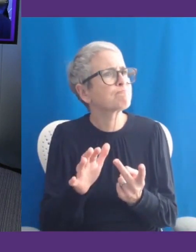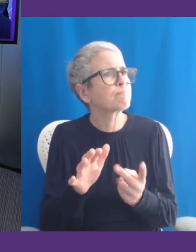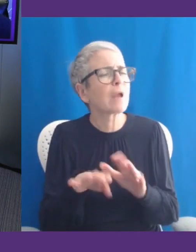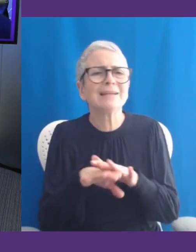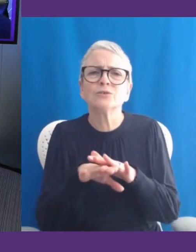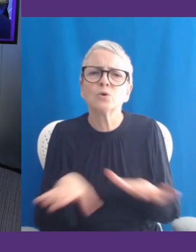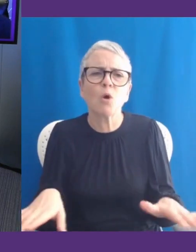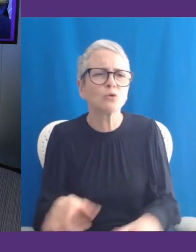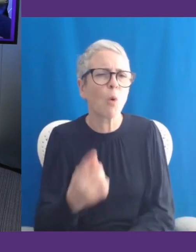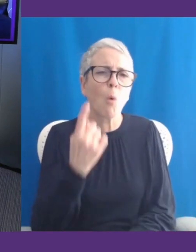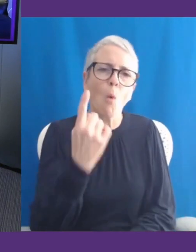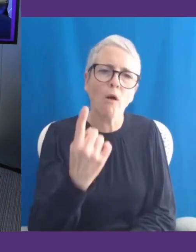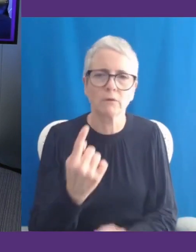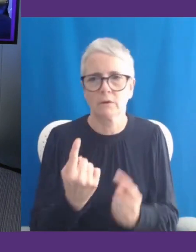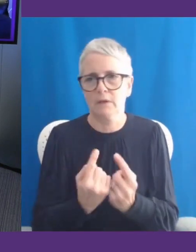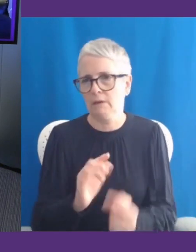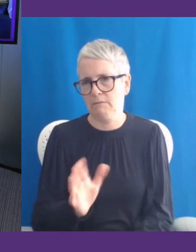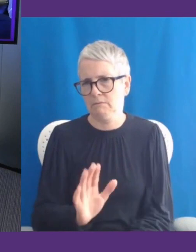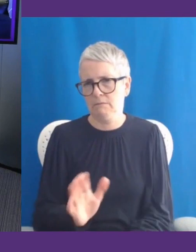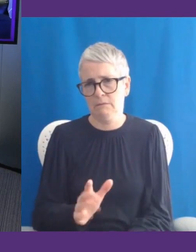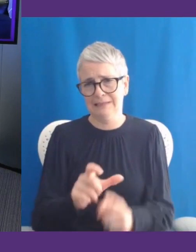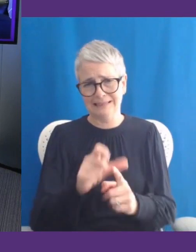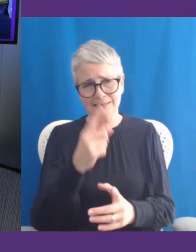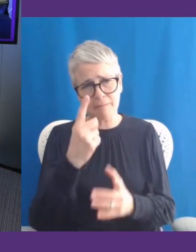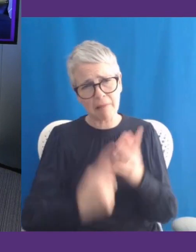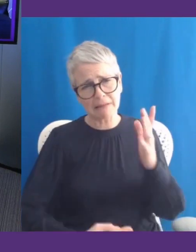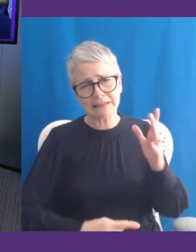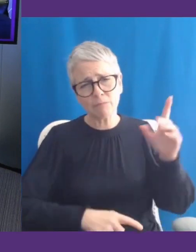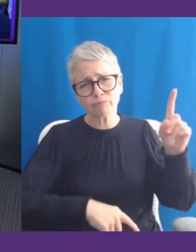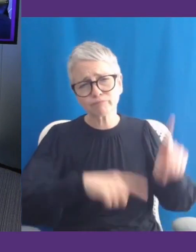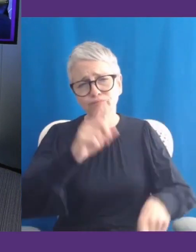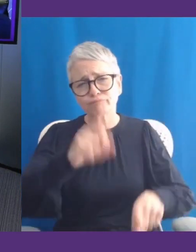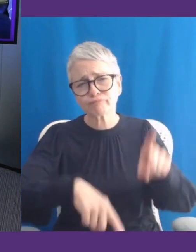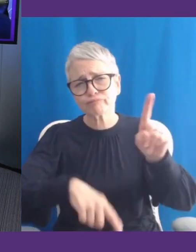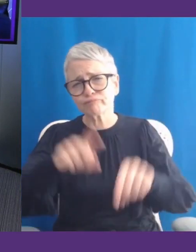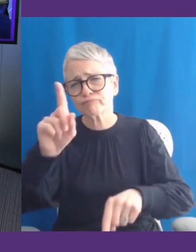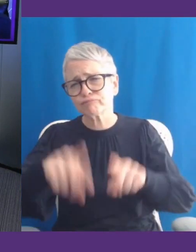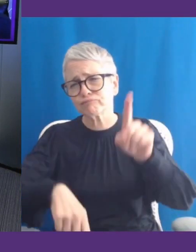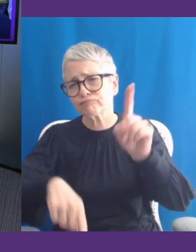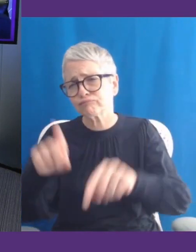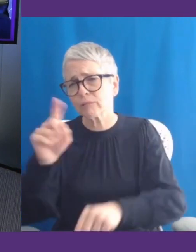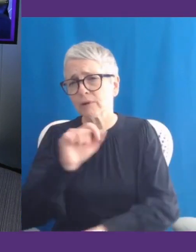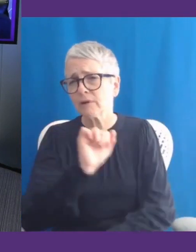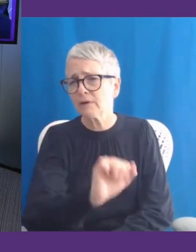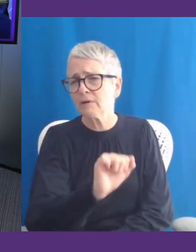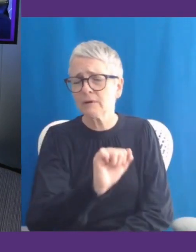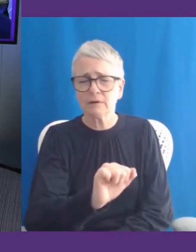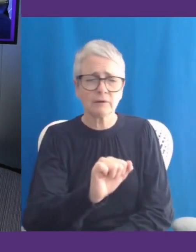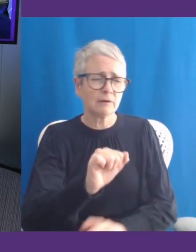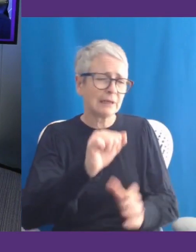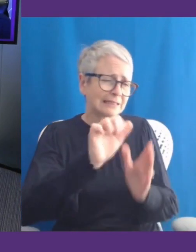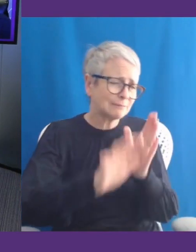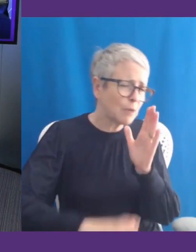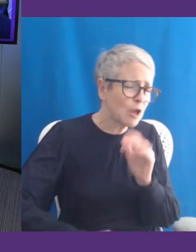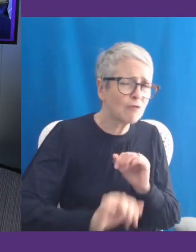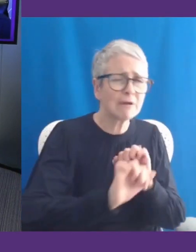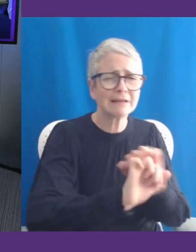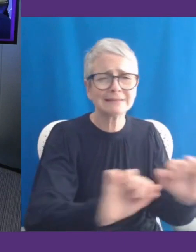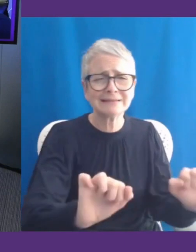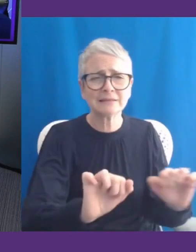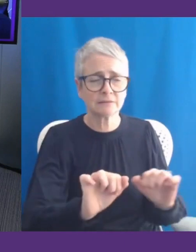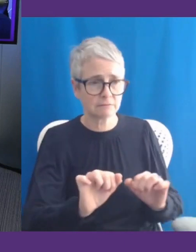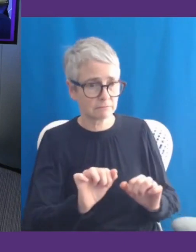disability comes in such a variety of experiences. And so when we're thinking about accessibility and accessible by